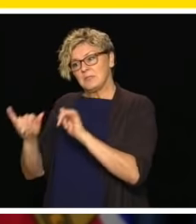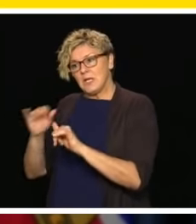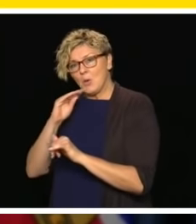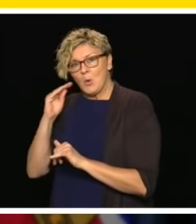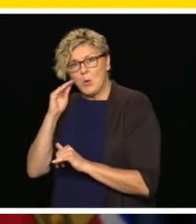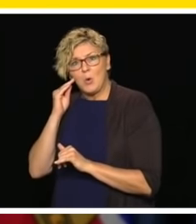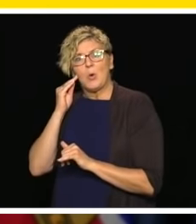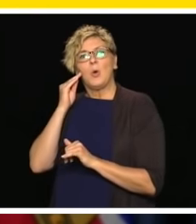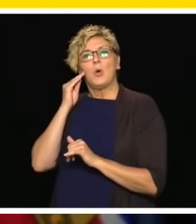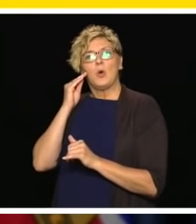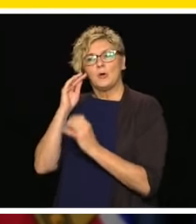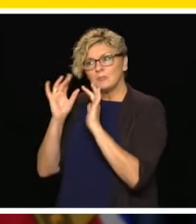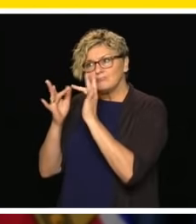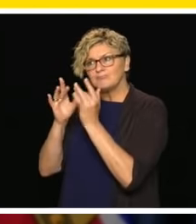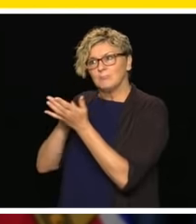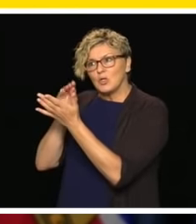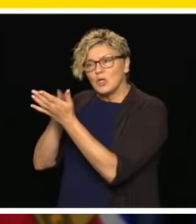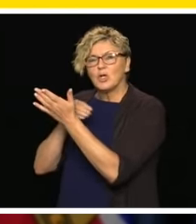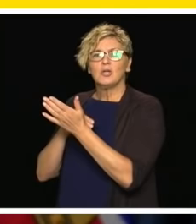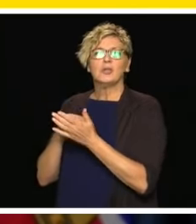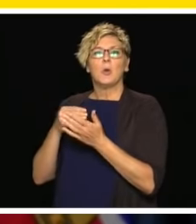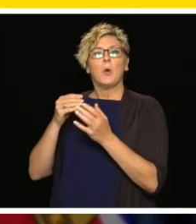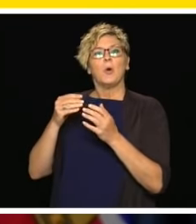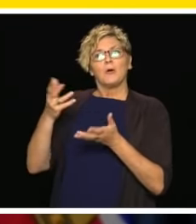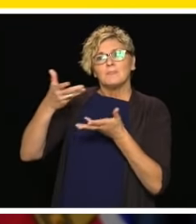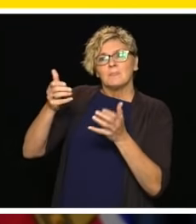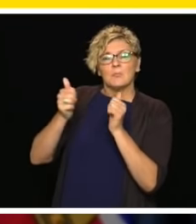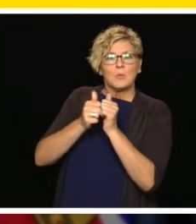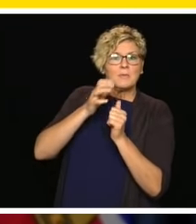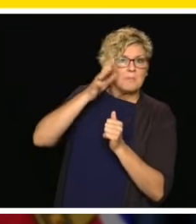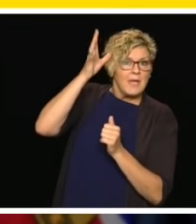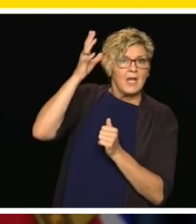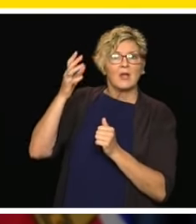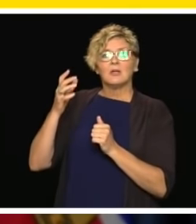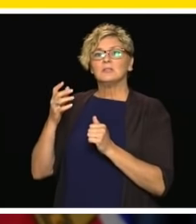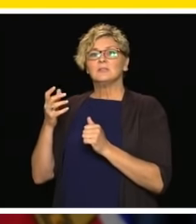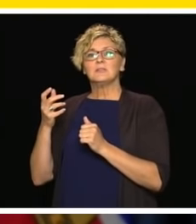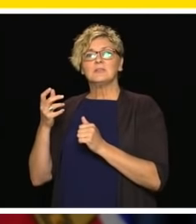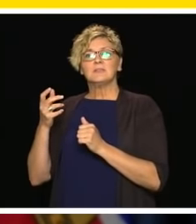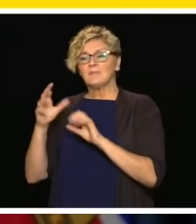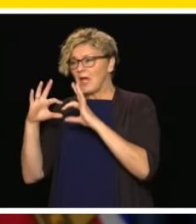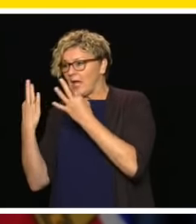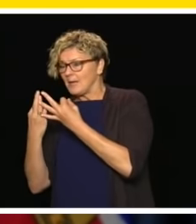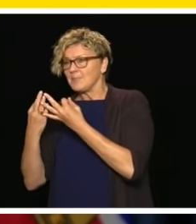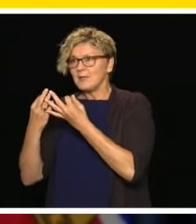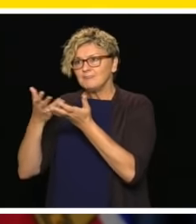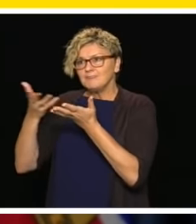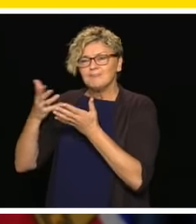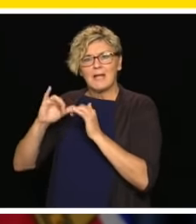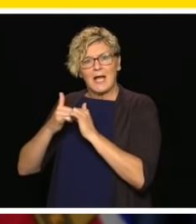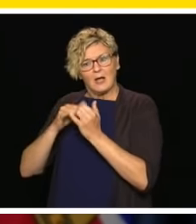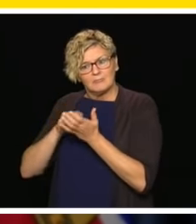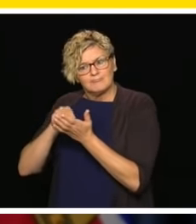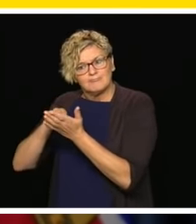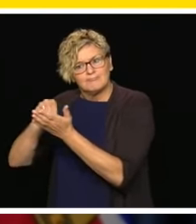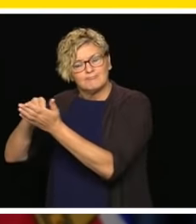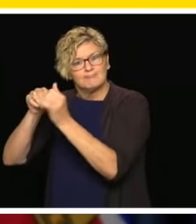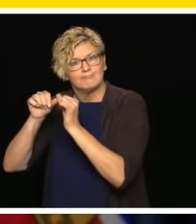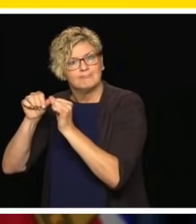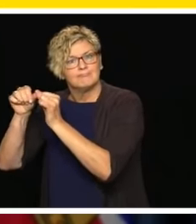and provide ongoing learning opportunities. I know for many students, staff and educators,